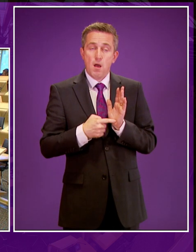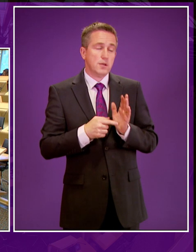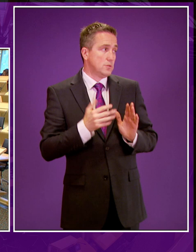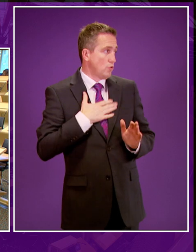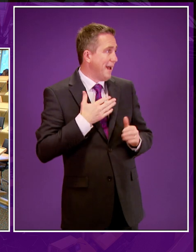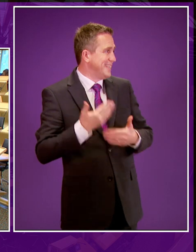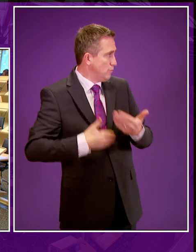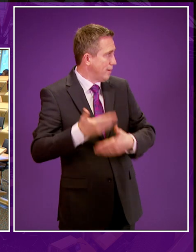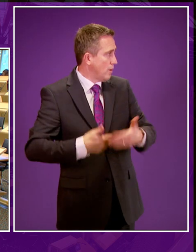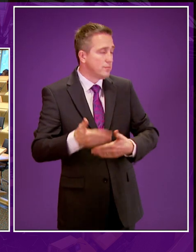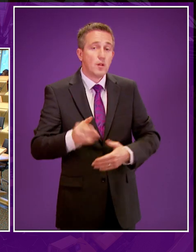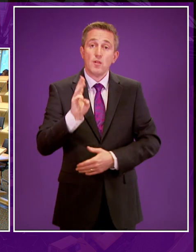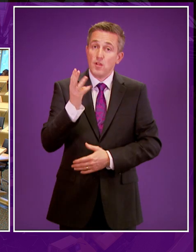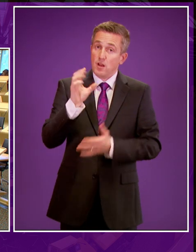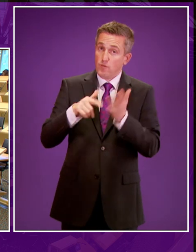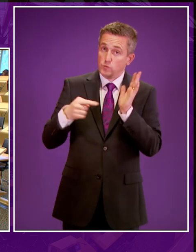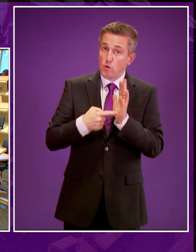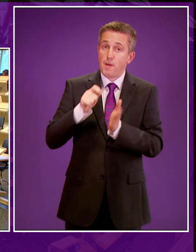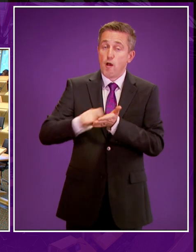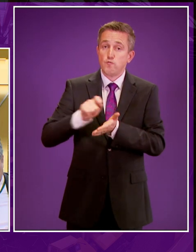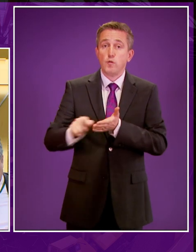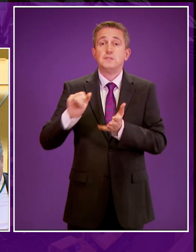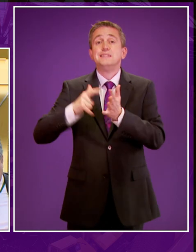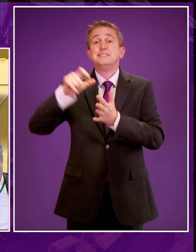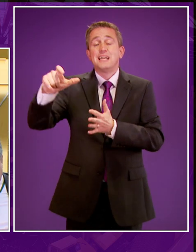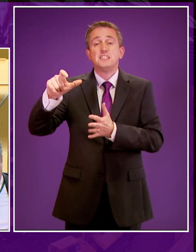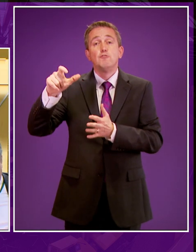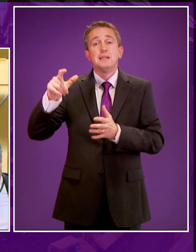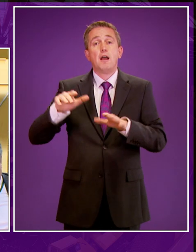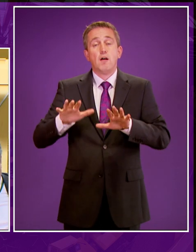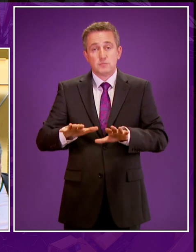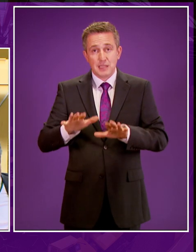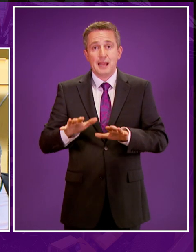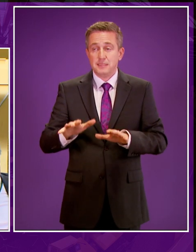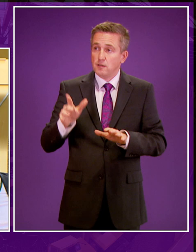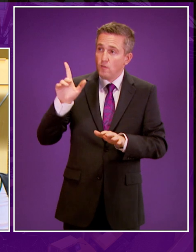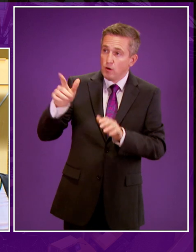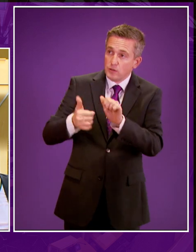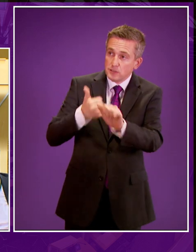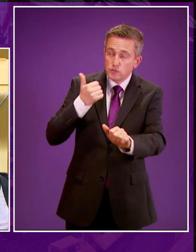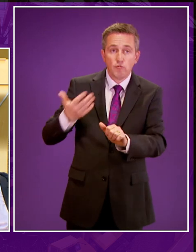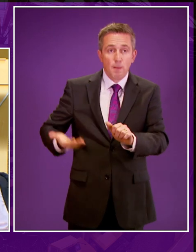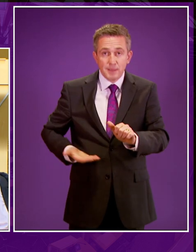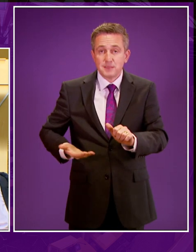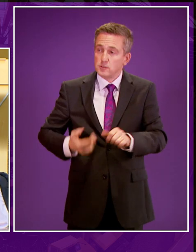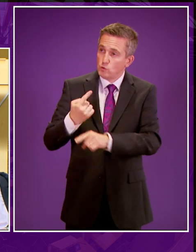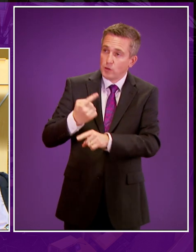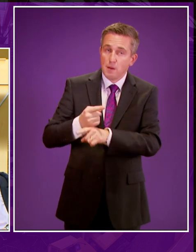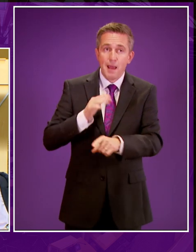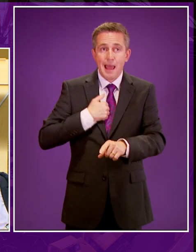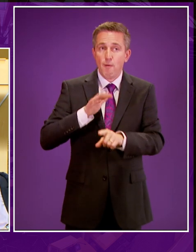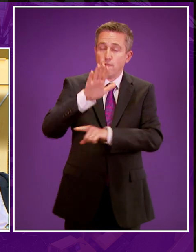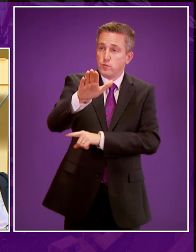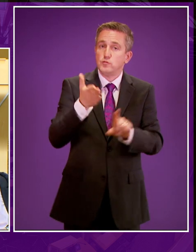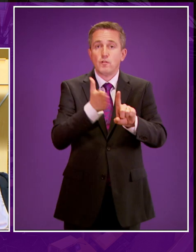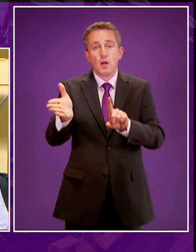try and bring Mr Whiteman in later, I wrote to Greg Clark, Secretary of State for business, energy and industrial strategy, setting out a position on the future of unconventional oil